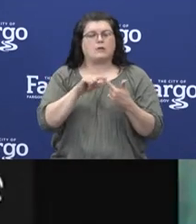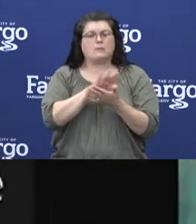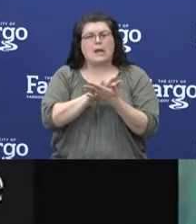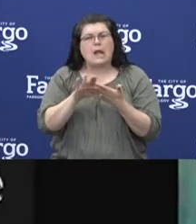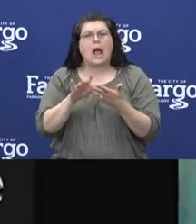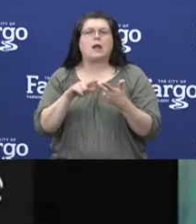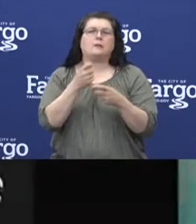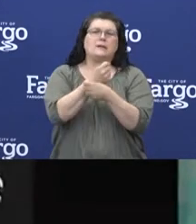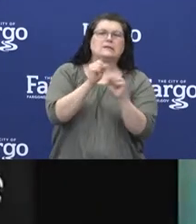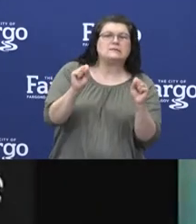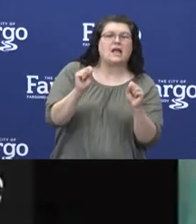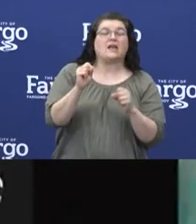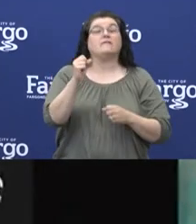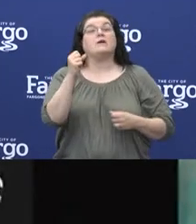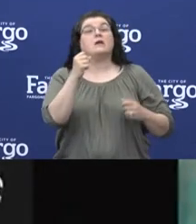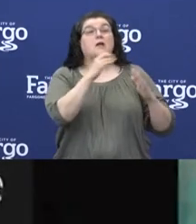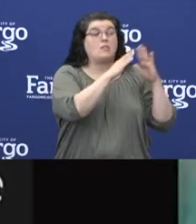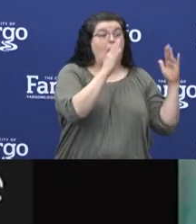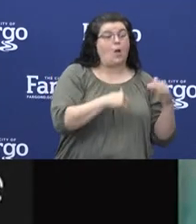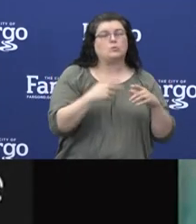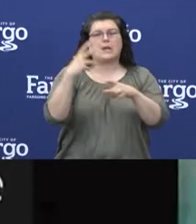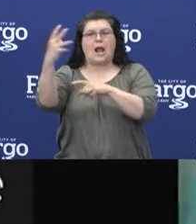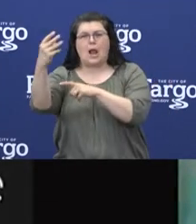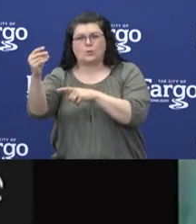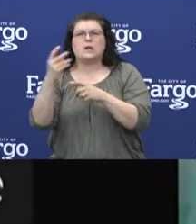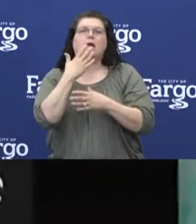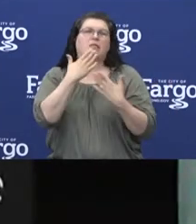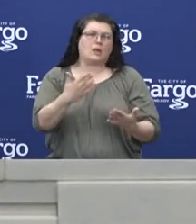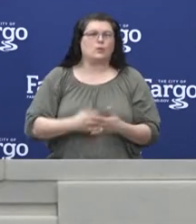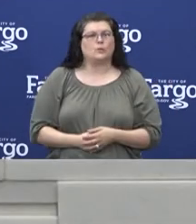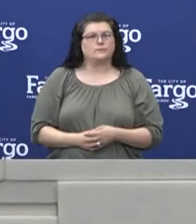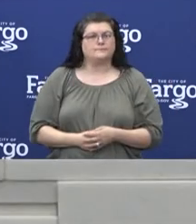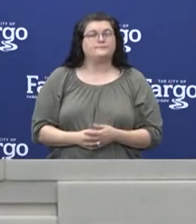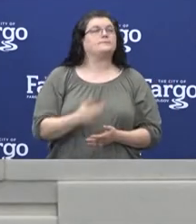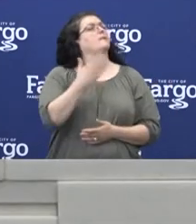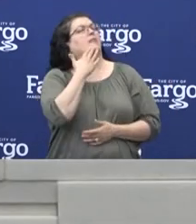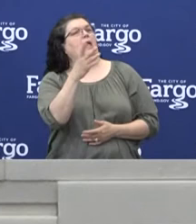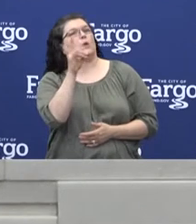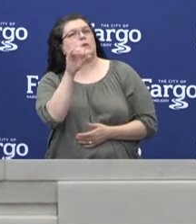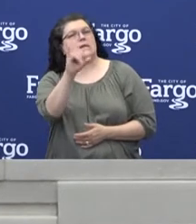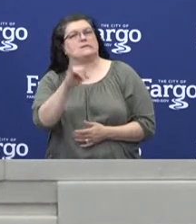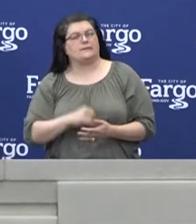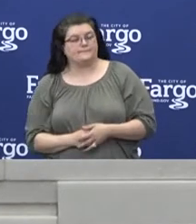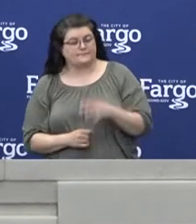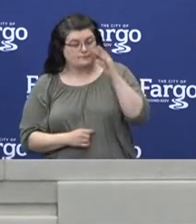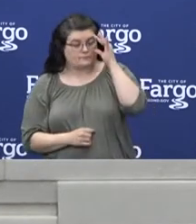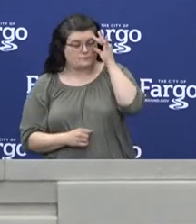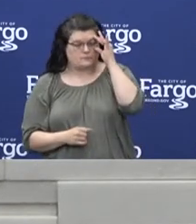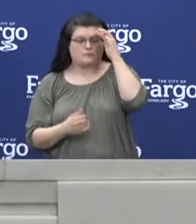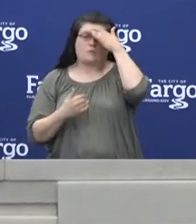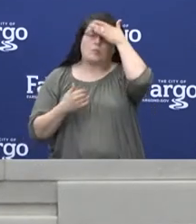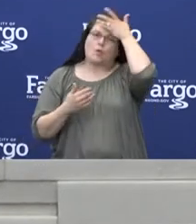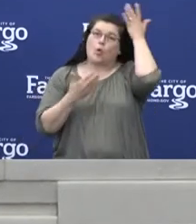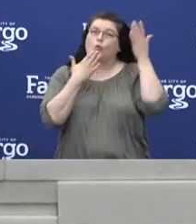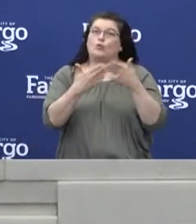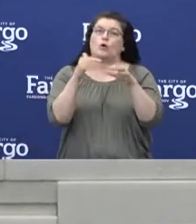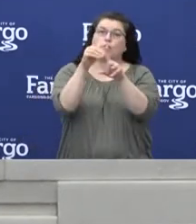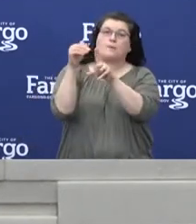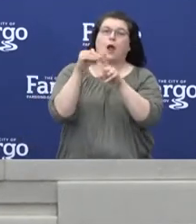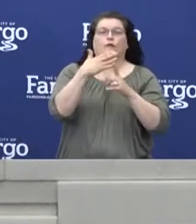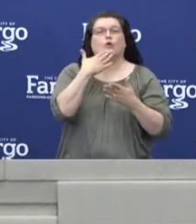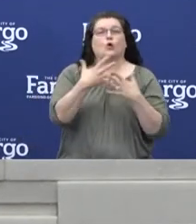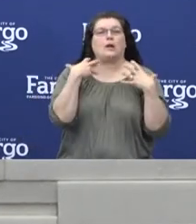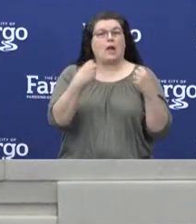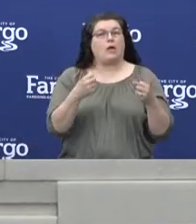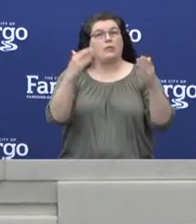safe, indoors and out. Thank you. Thank you, Desi. Good reminders. Good health. Our